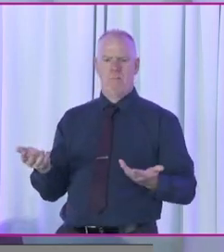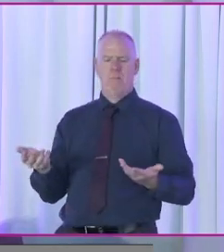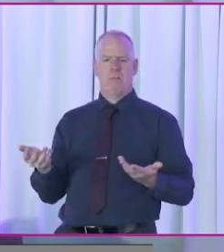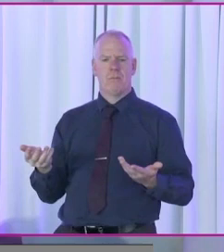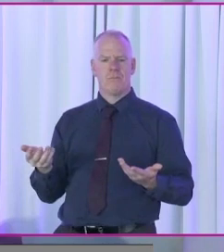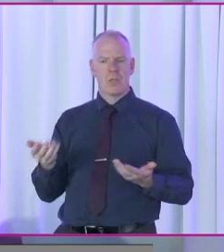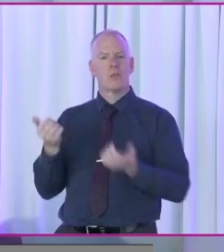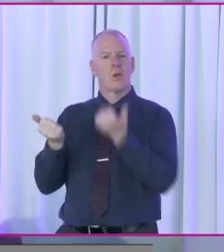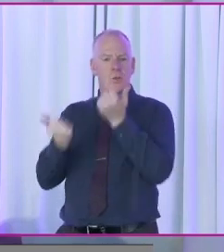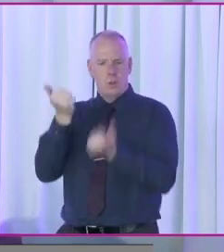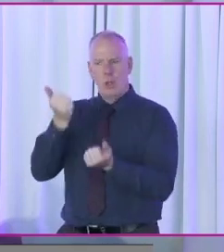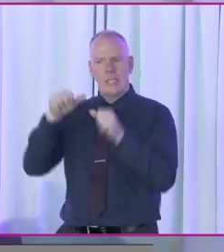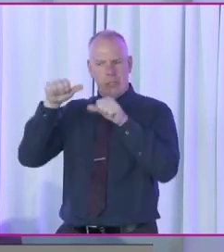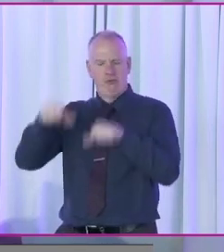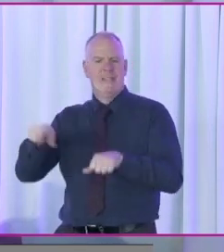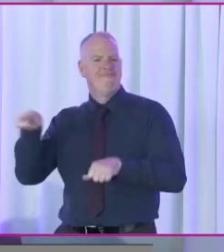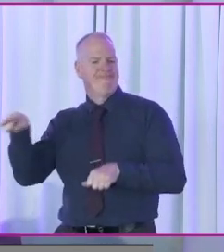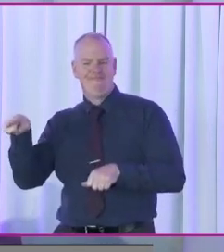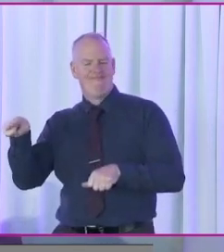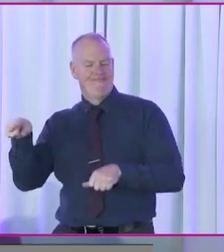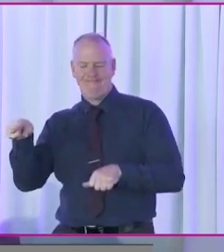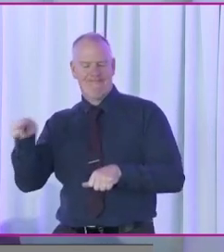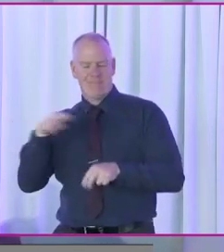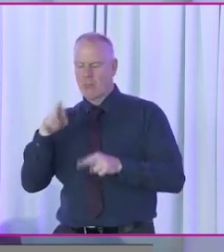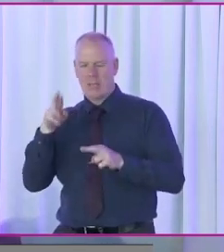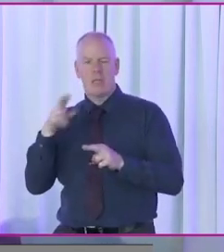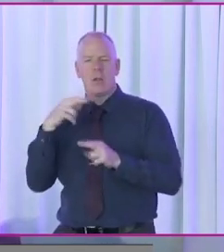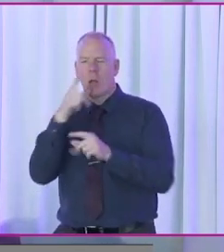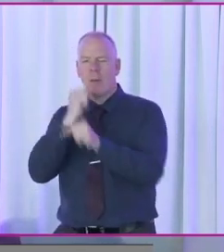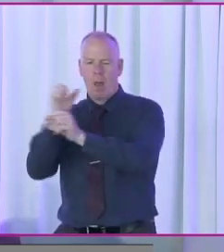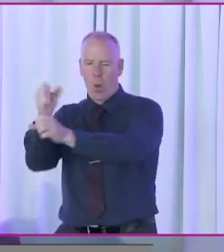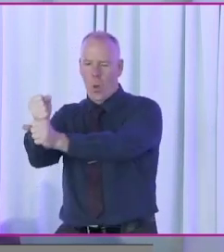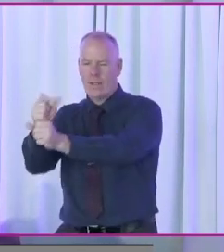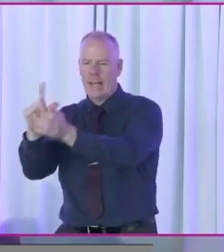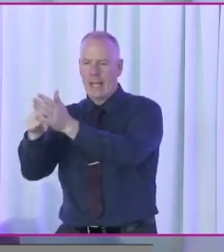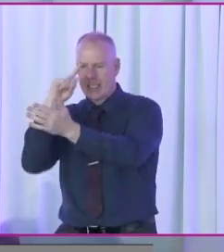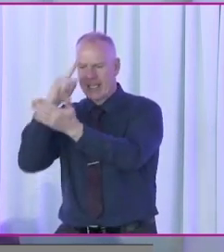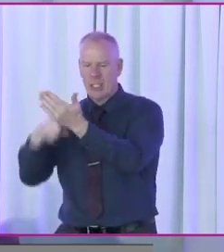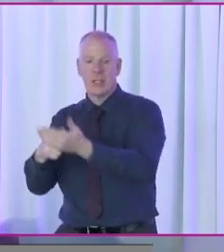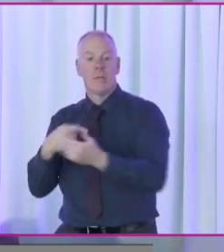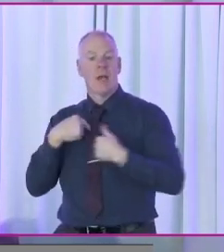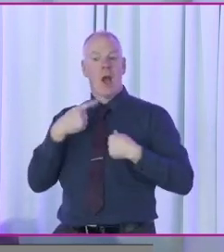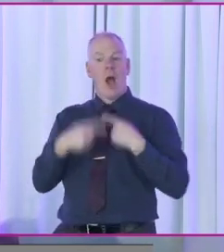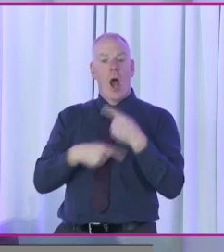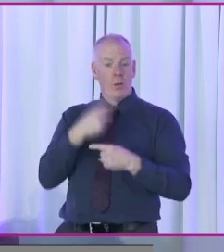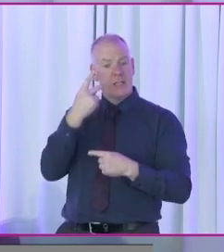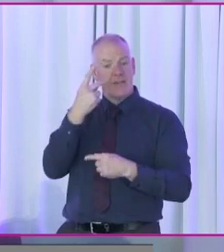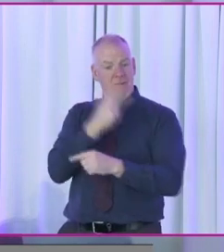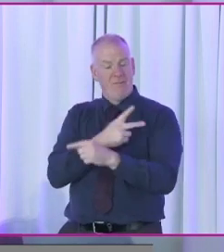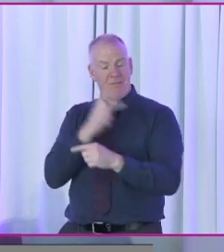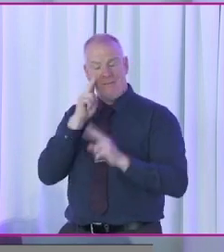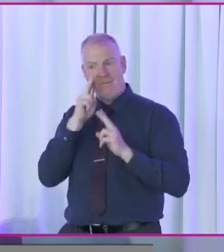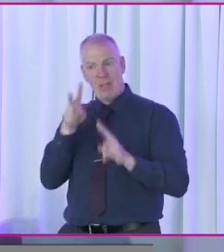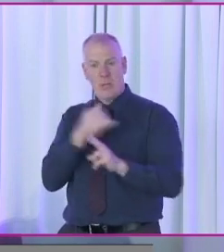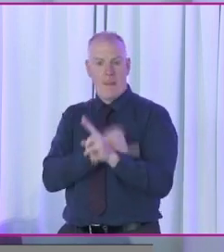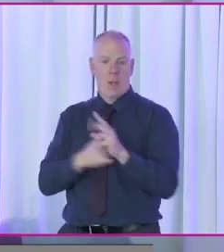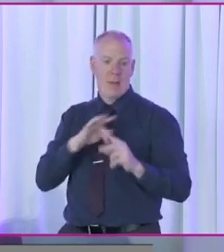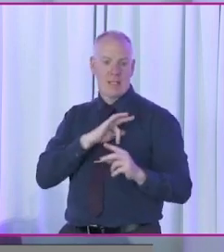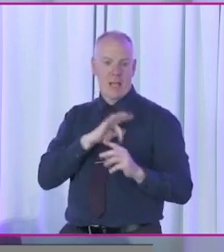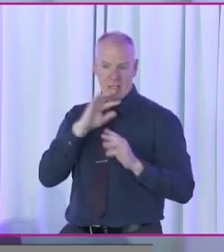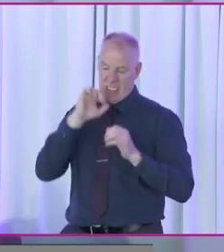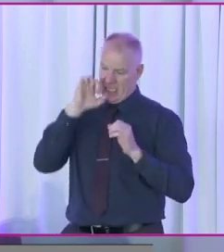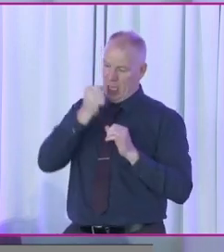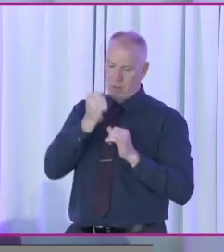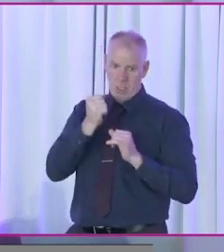So the judge did agree with that in summing up, but I'll get to that. I was always visually impaired, severely visually